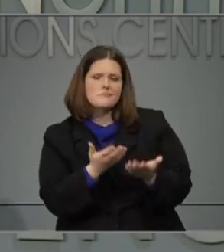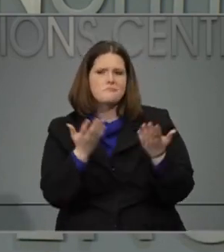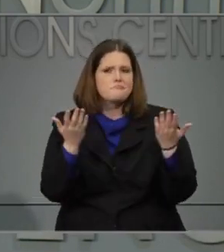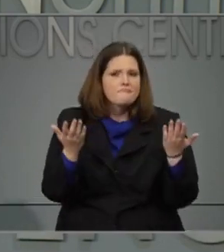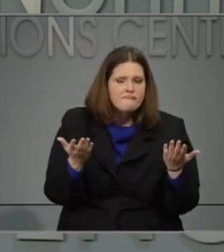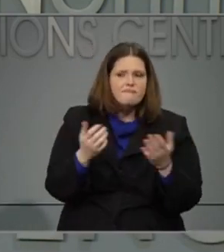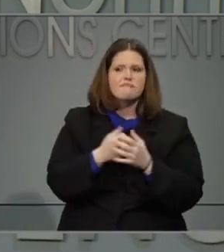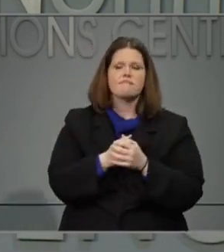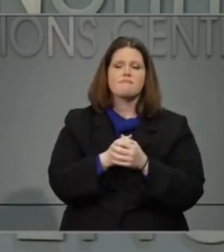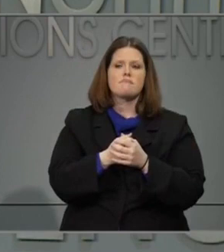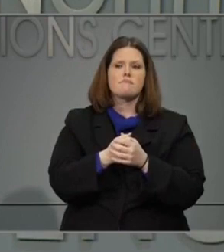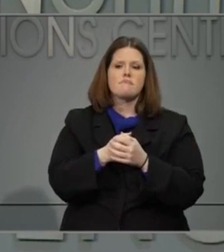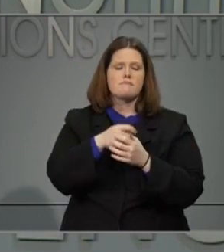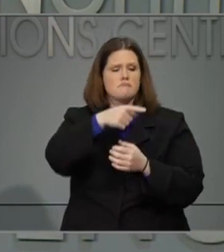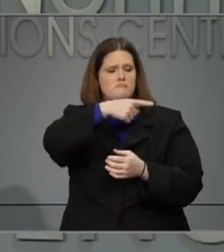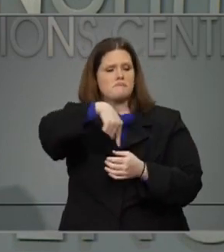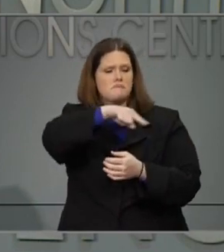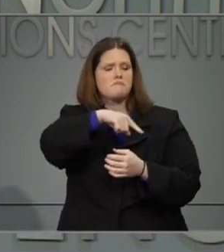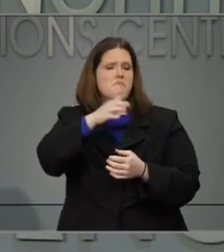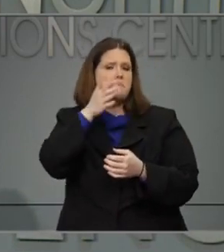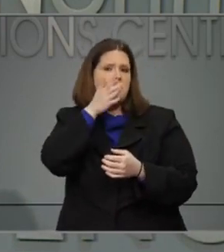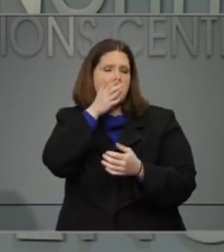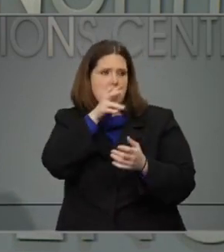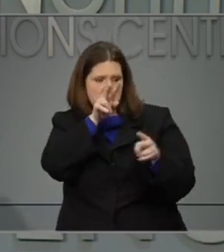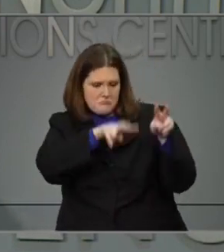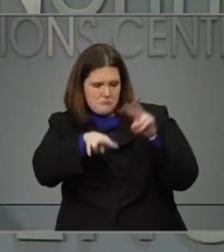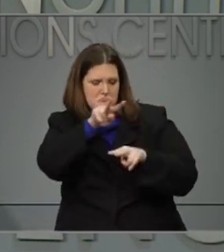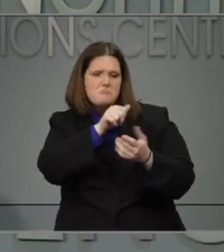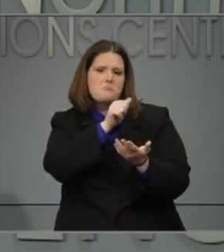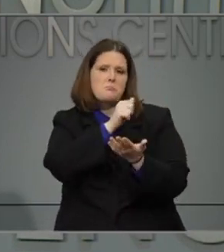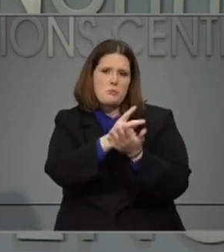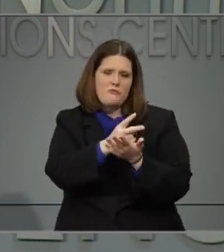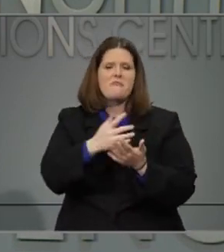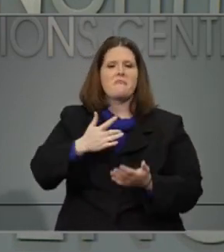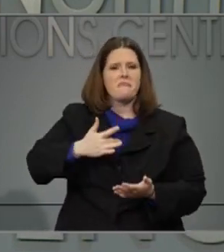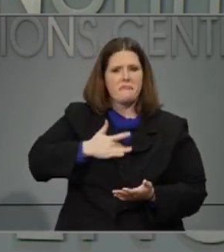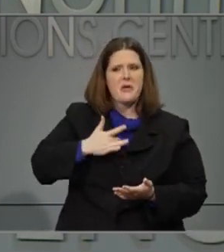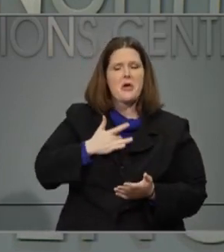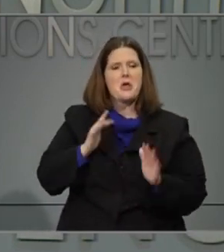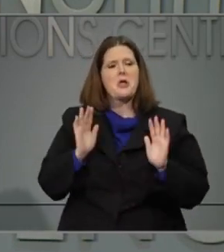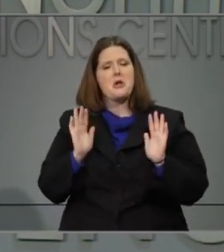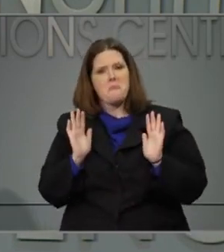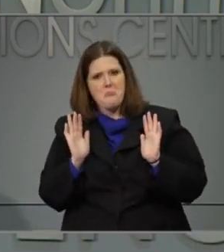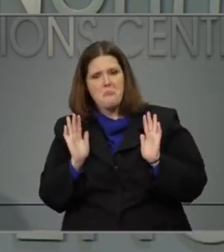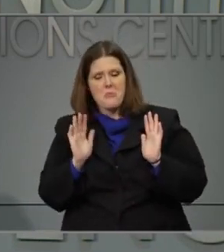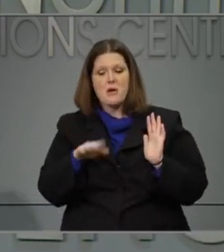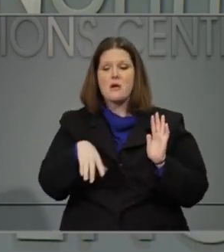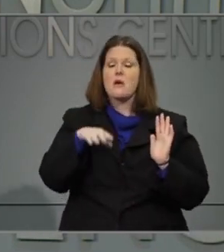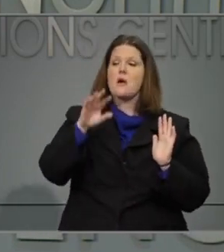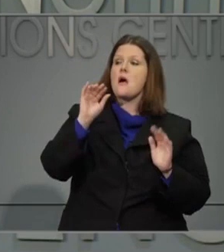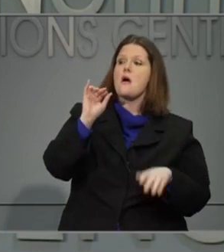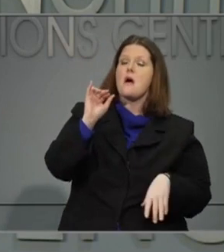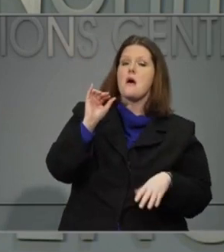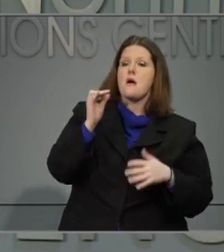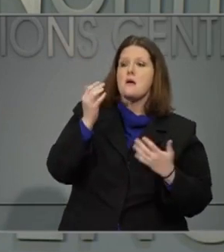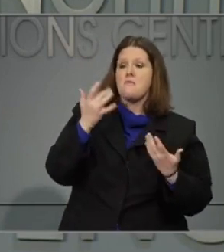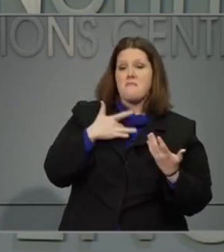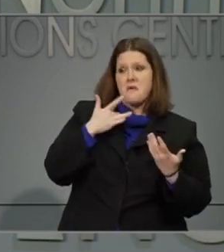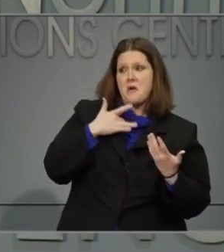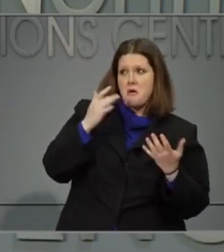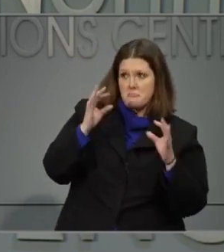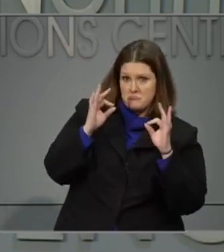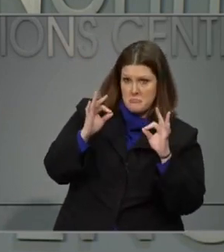approve those, and we believe that unless health conditions go